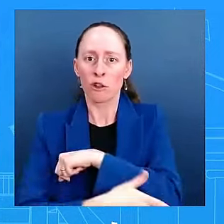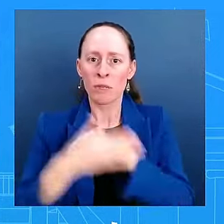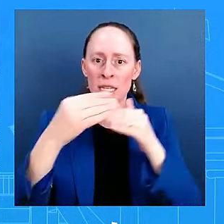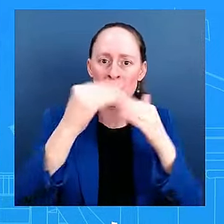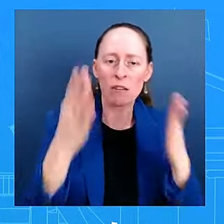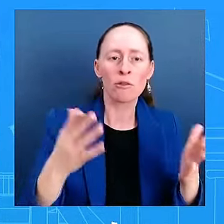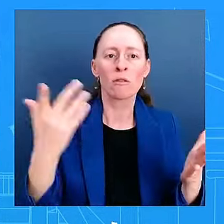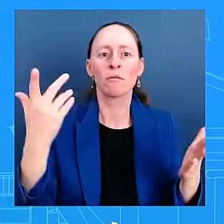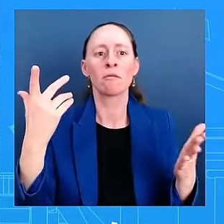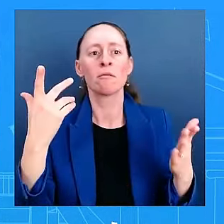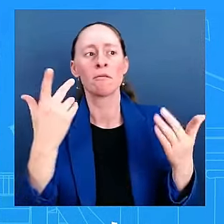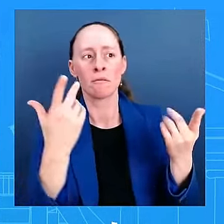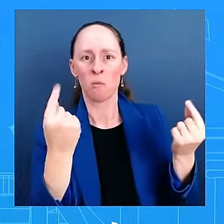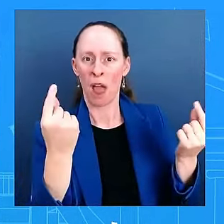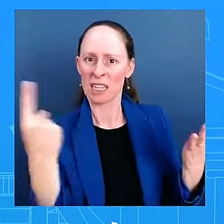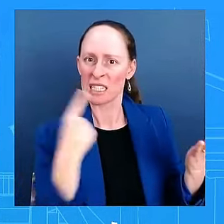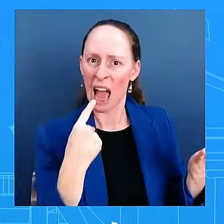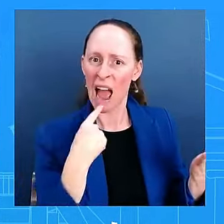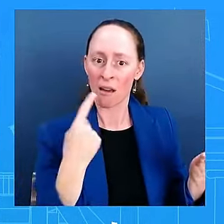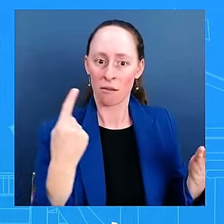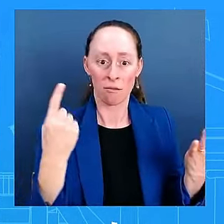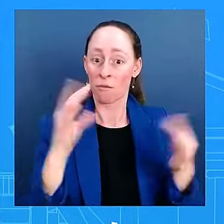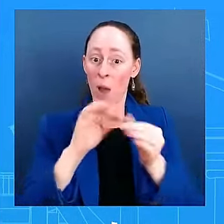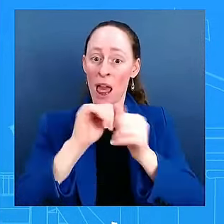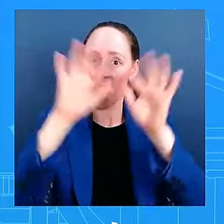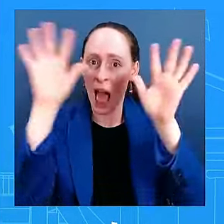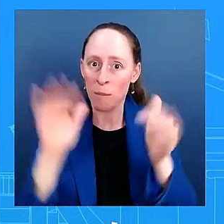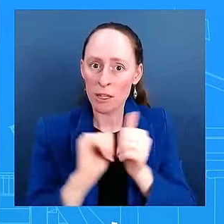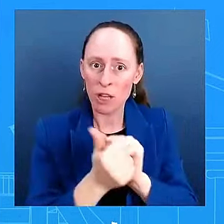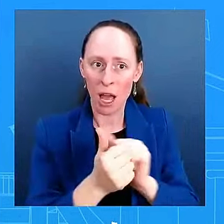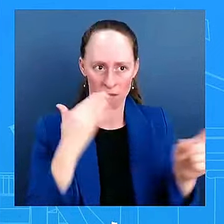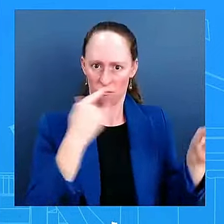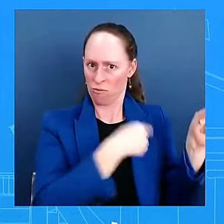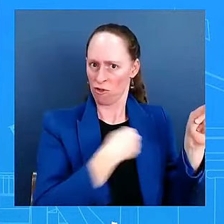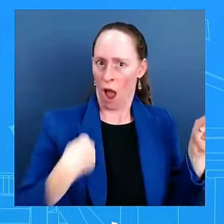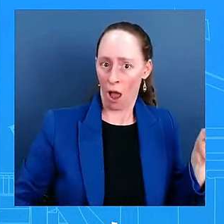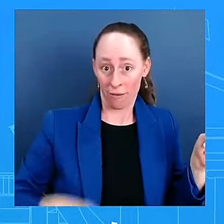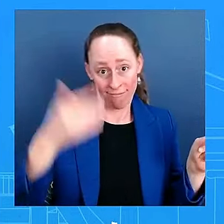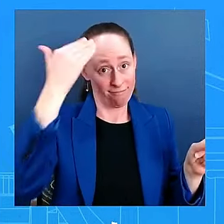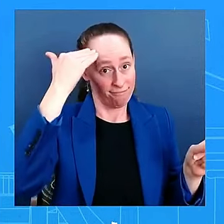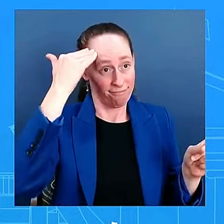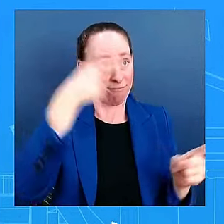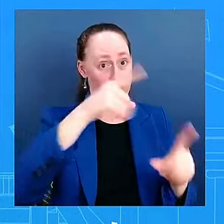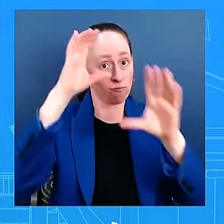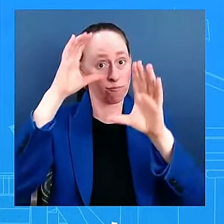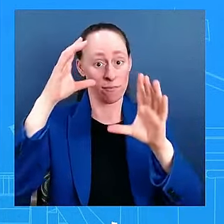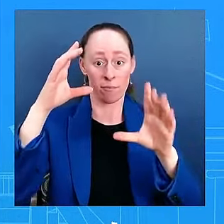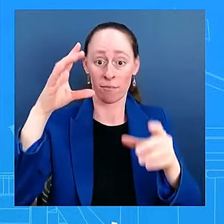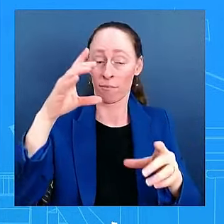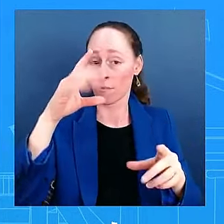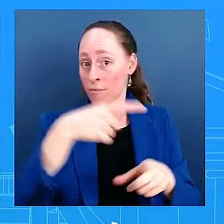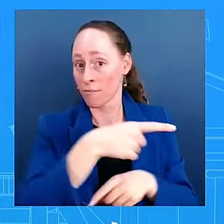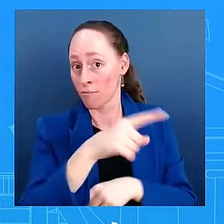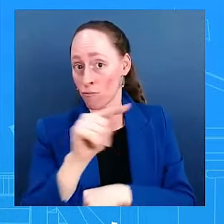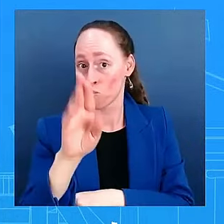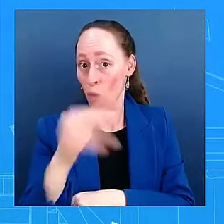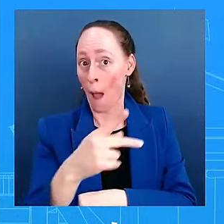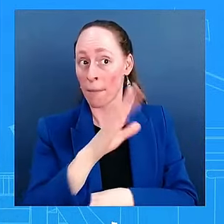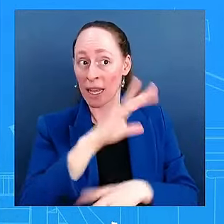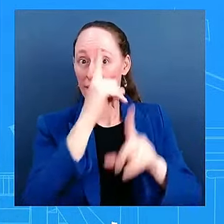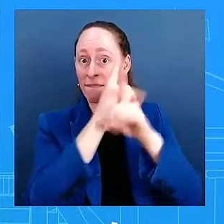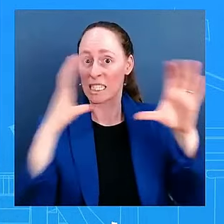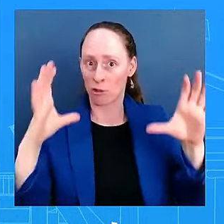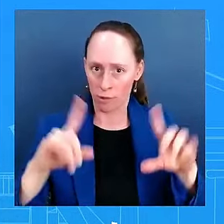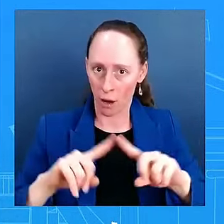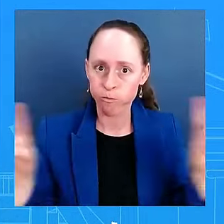has a very different... Yes. And we'll have more to share on what the goals and what the message is going to be when the president travels next week. I was able to confirm